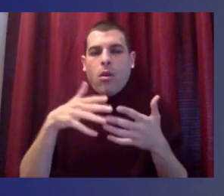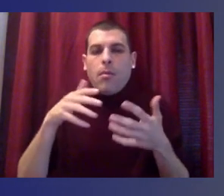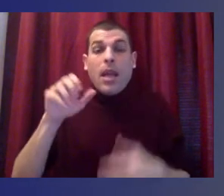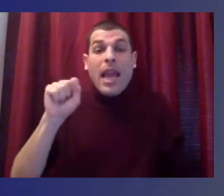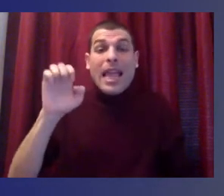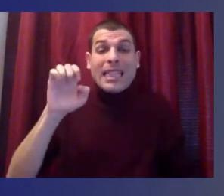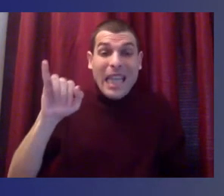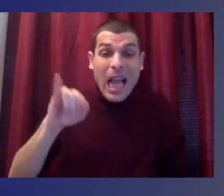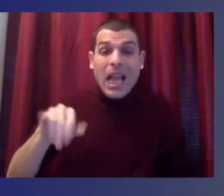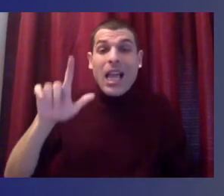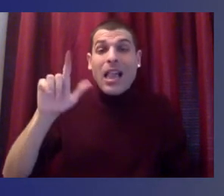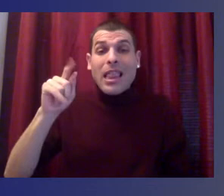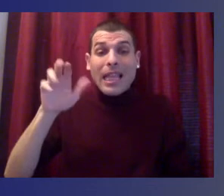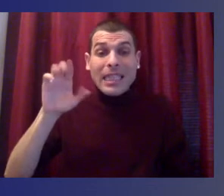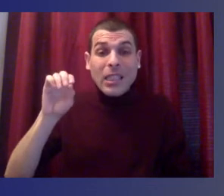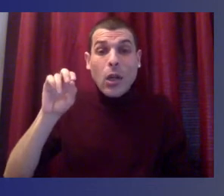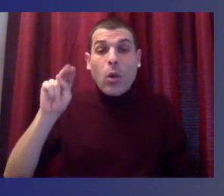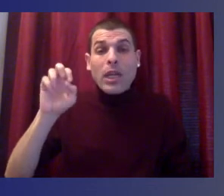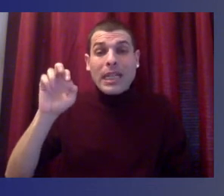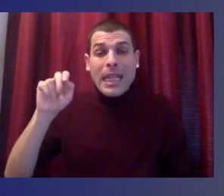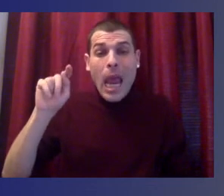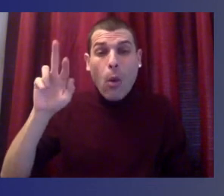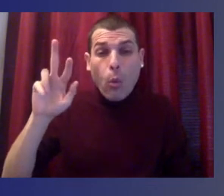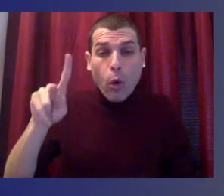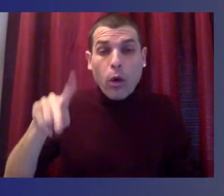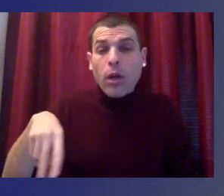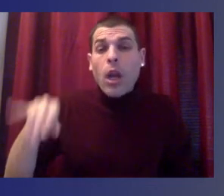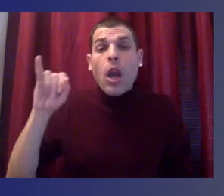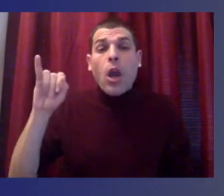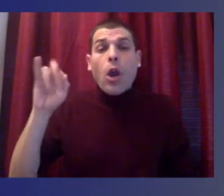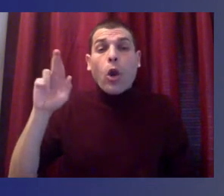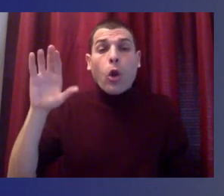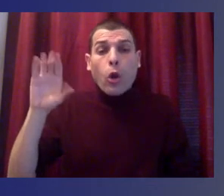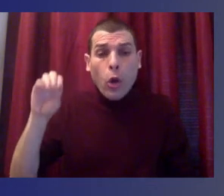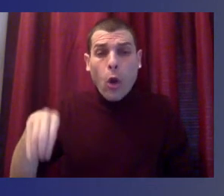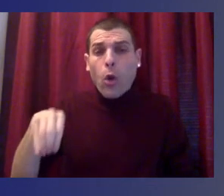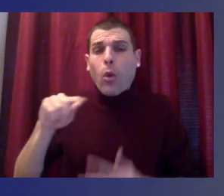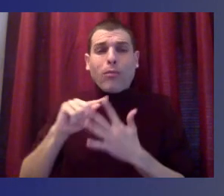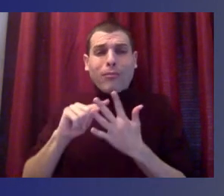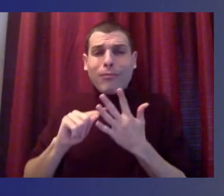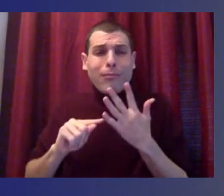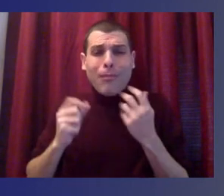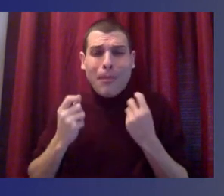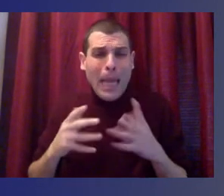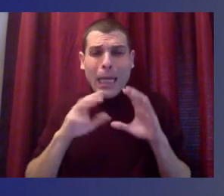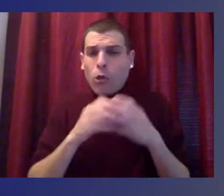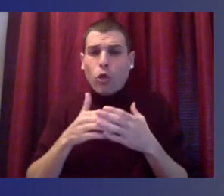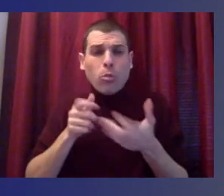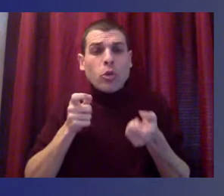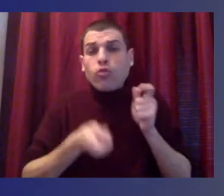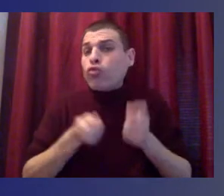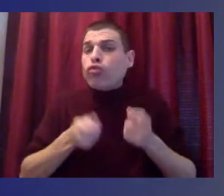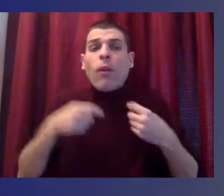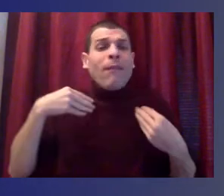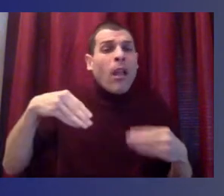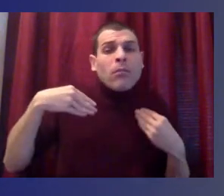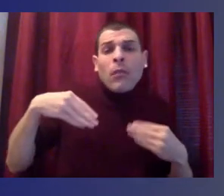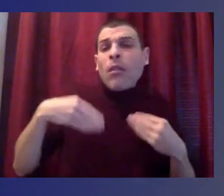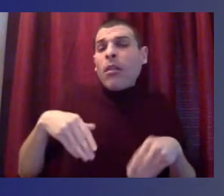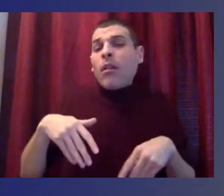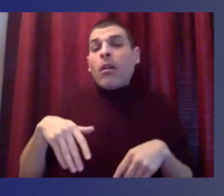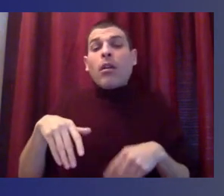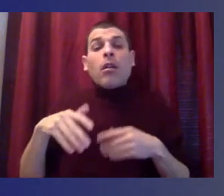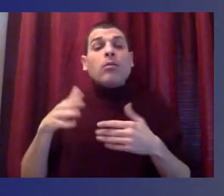Latino Network, ERCO, I mean, I just appreciate how they too have been very adaptive in their work with us. So collaboration